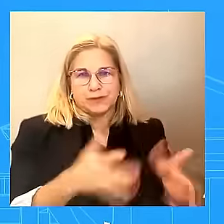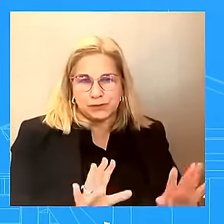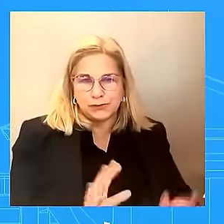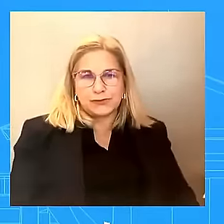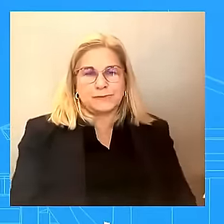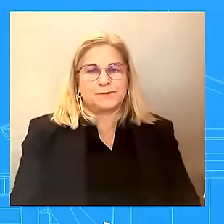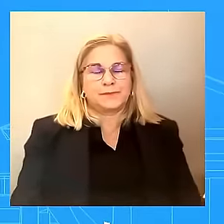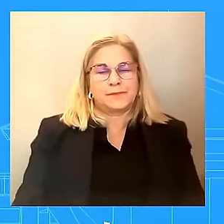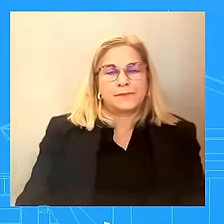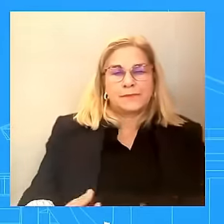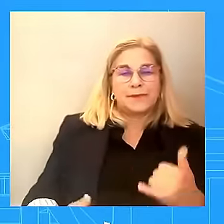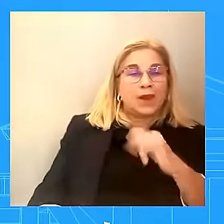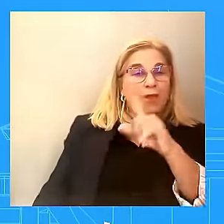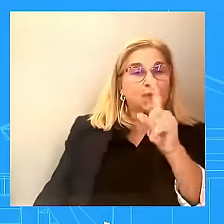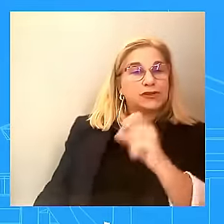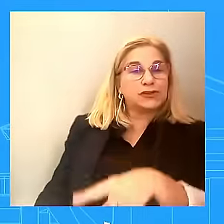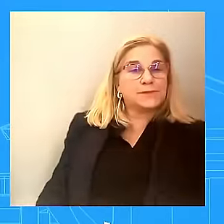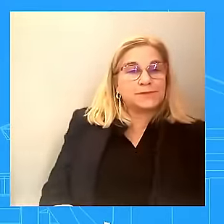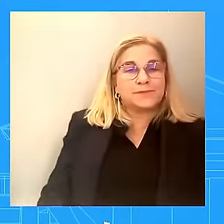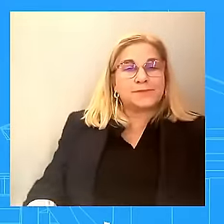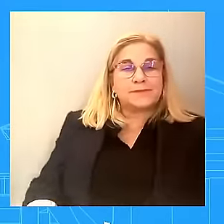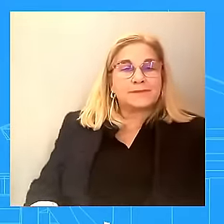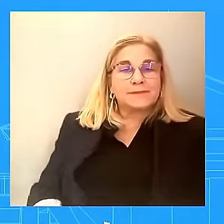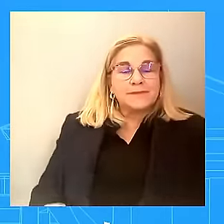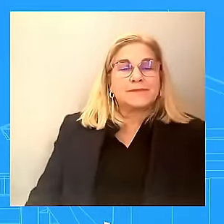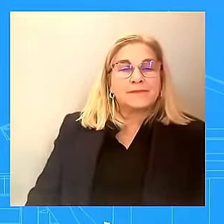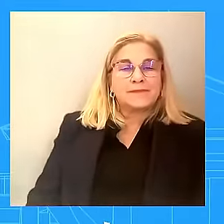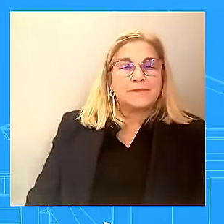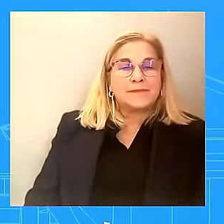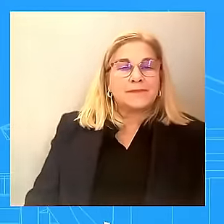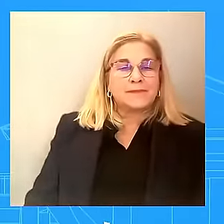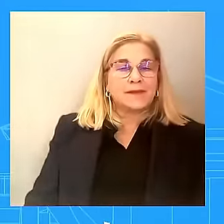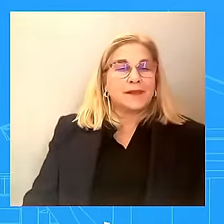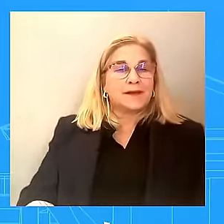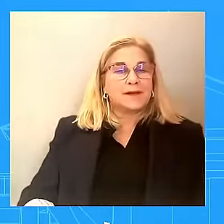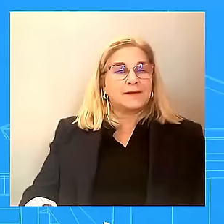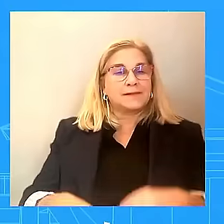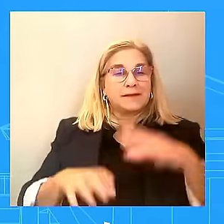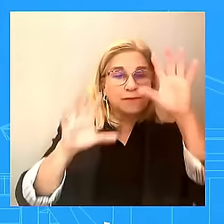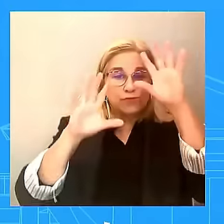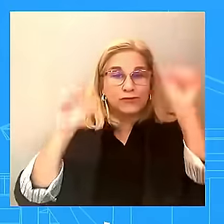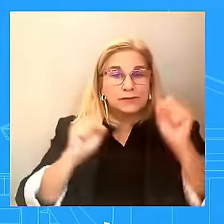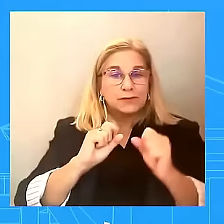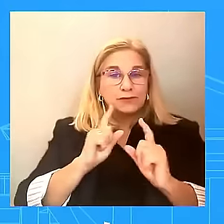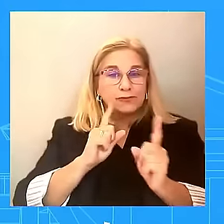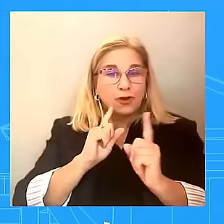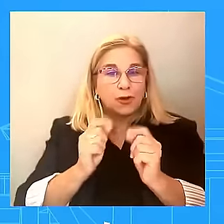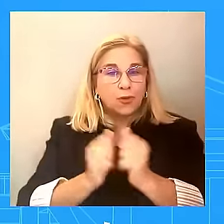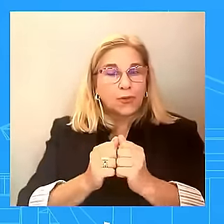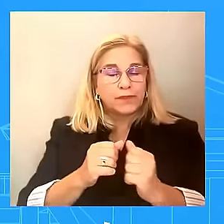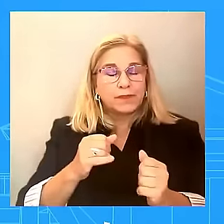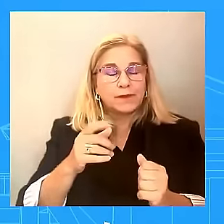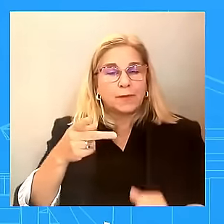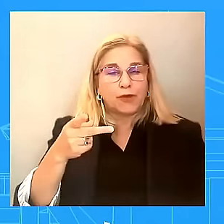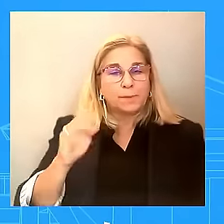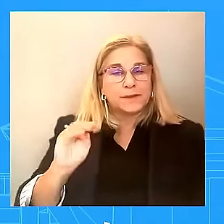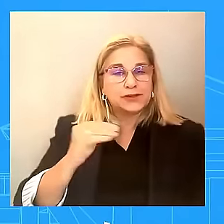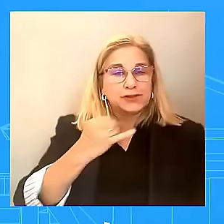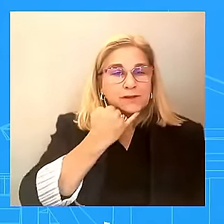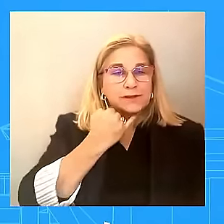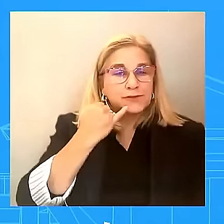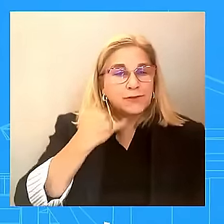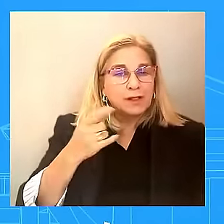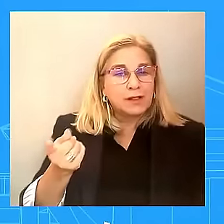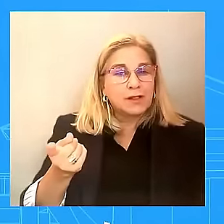Minister about this. Do you expect that he'll call him today or that he'll speak with him tomorrow about this? As you know, they've spoken many, many times, probably